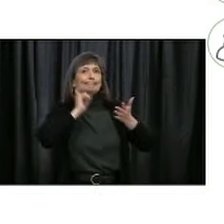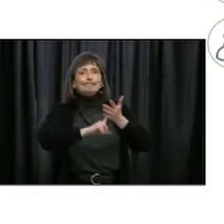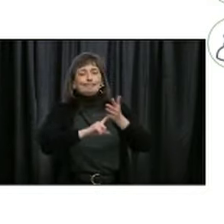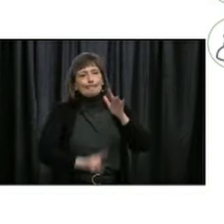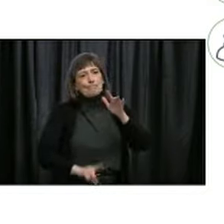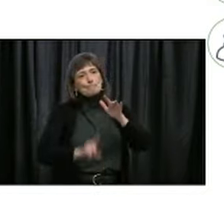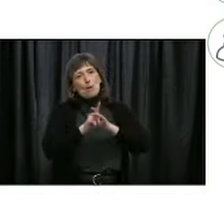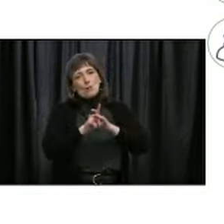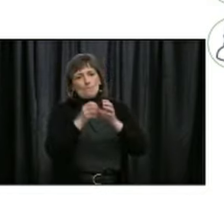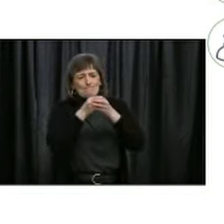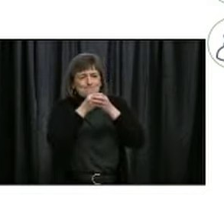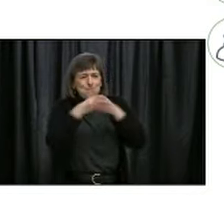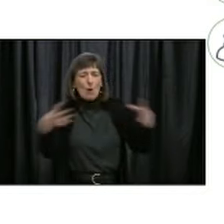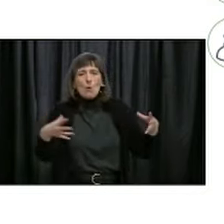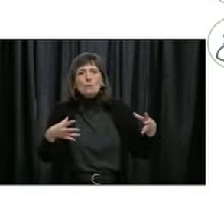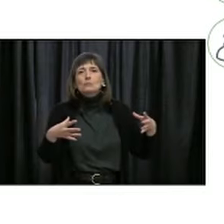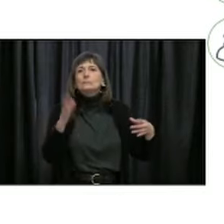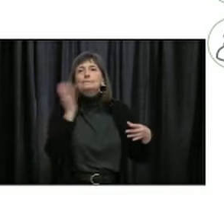without a vaccine.